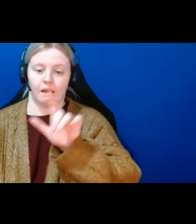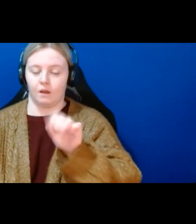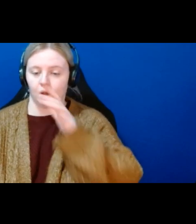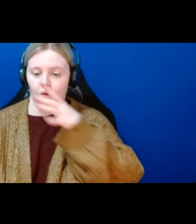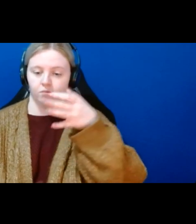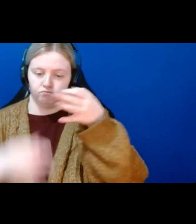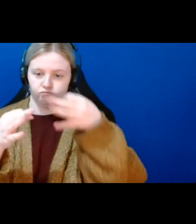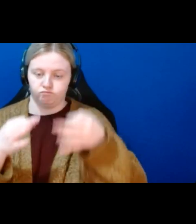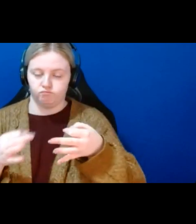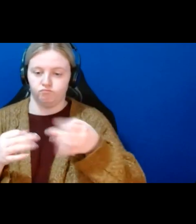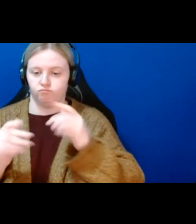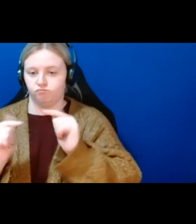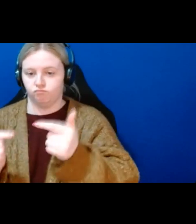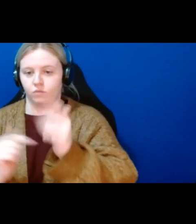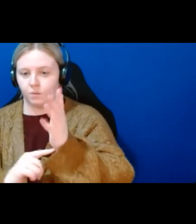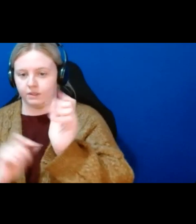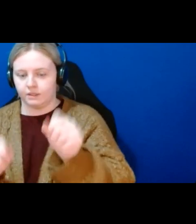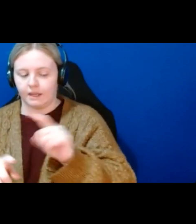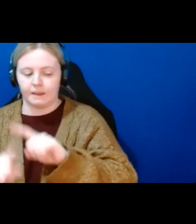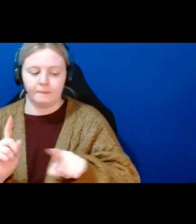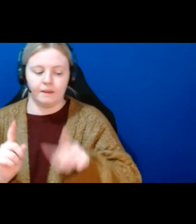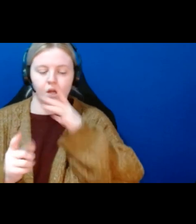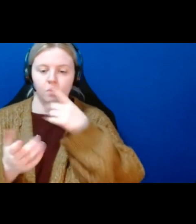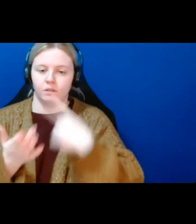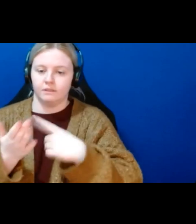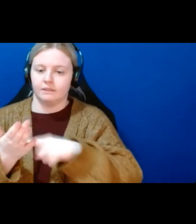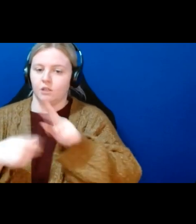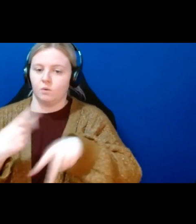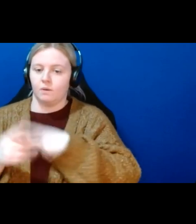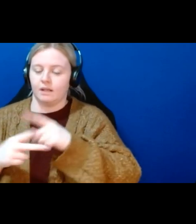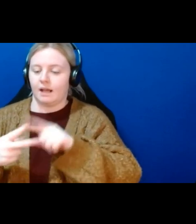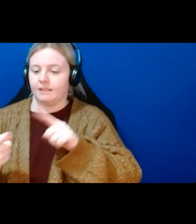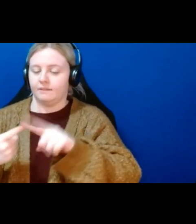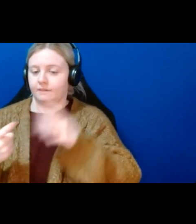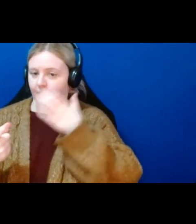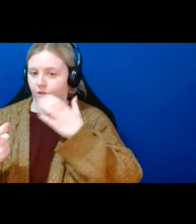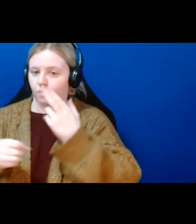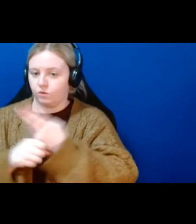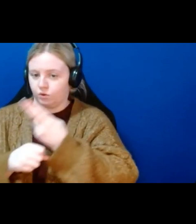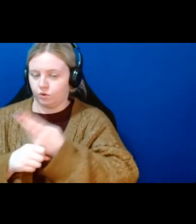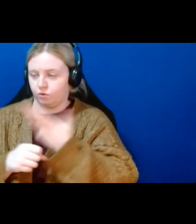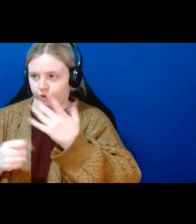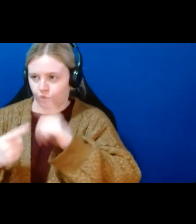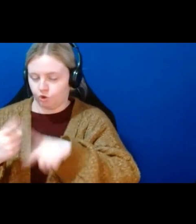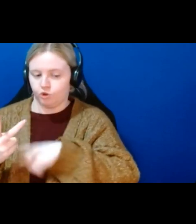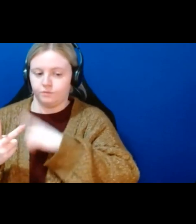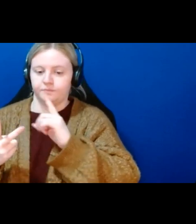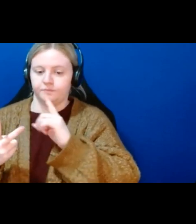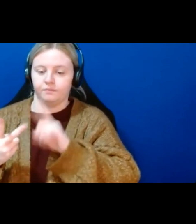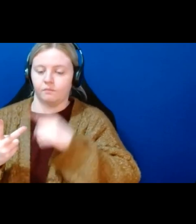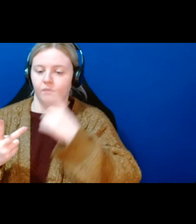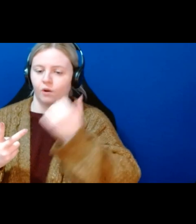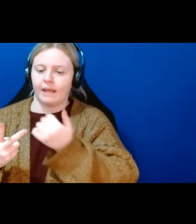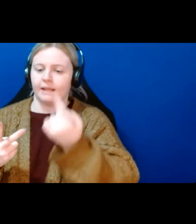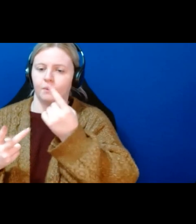you're going to talk about the cell phones what type of cell phones we can use at the end of the call you already addressed that for anybody that would like to learn how to